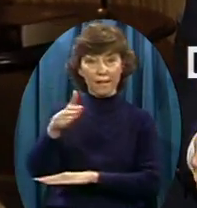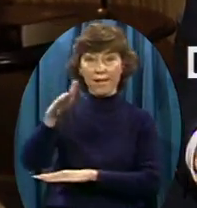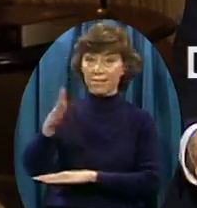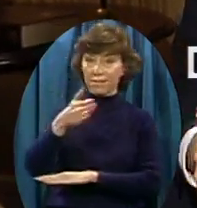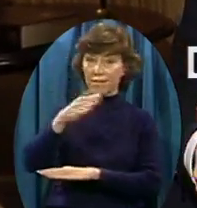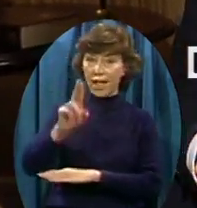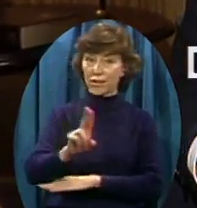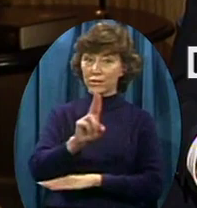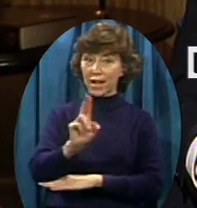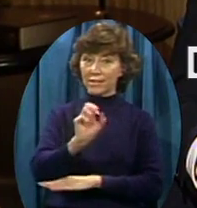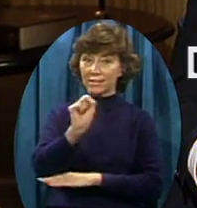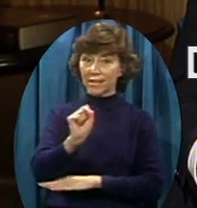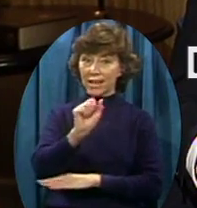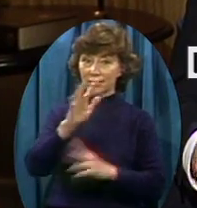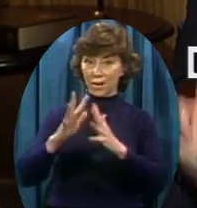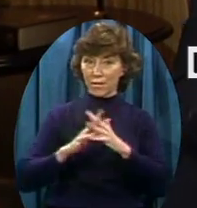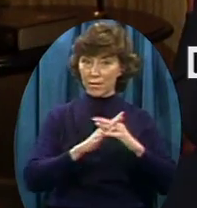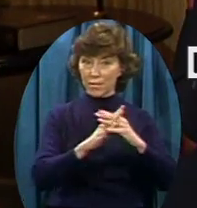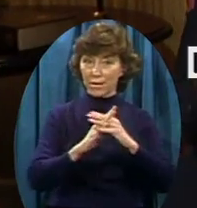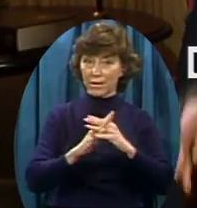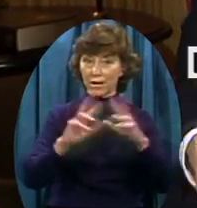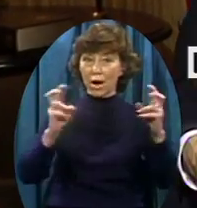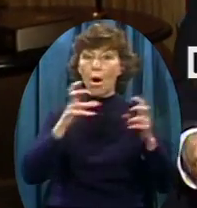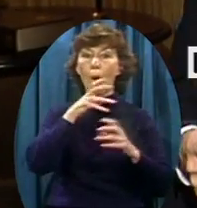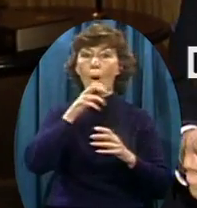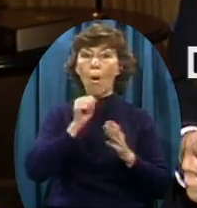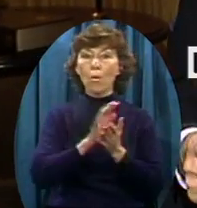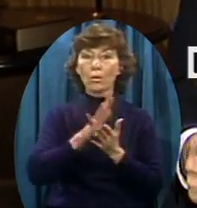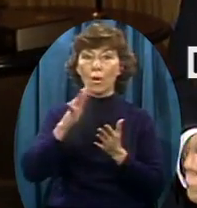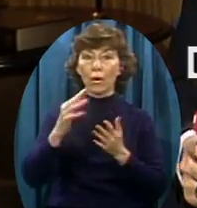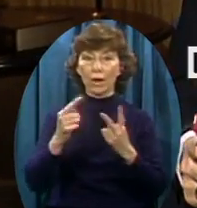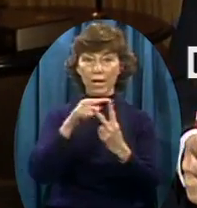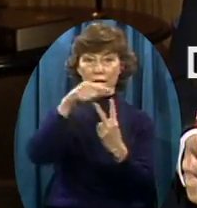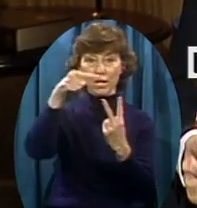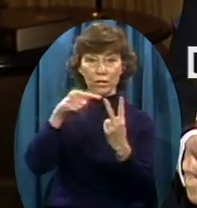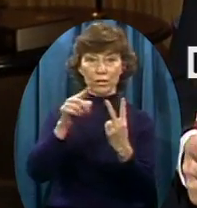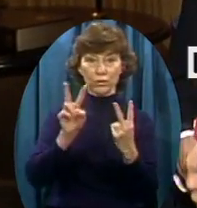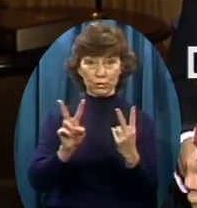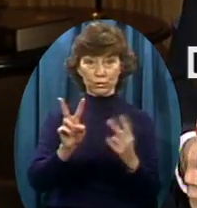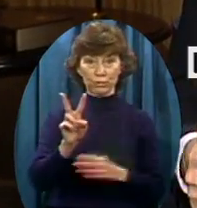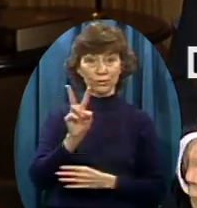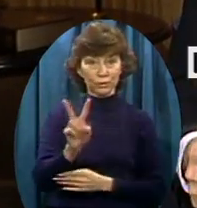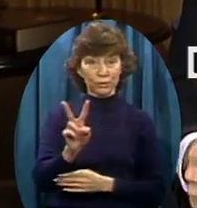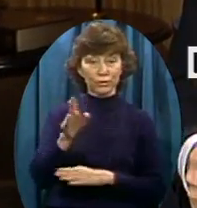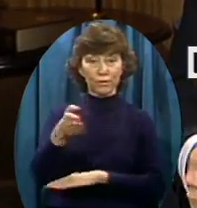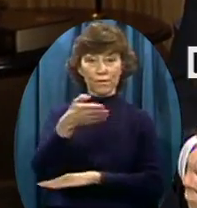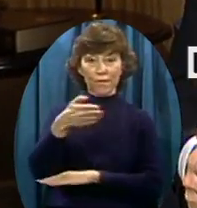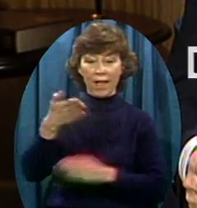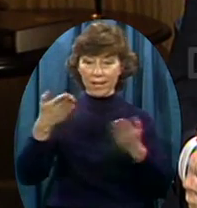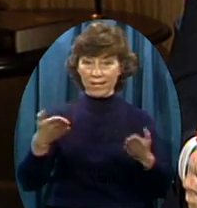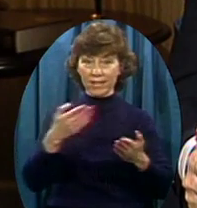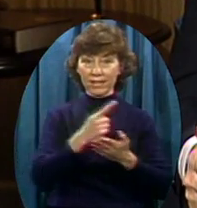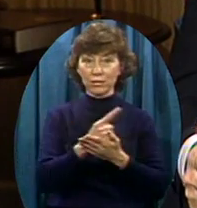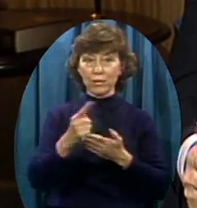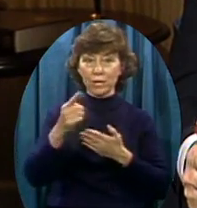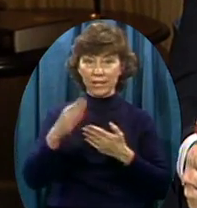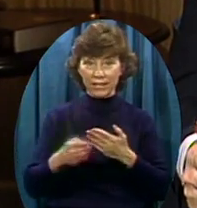the United States of America, Old Glory. Two flags. On this, the weekend commemorating the